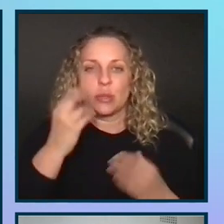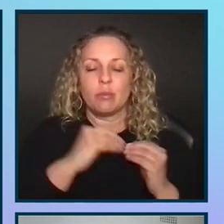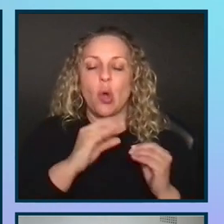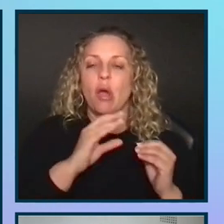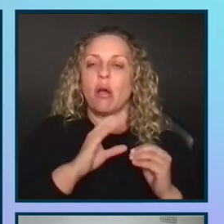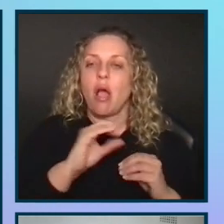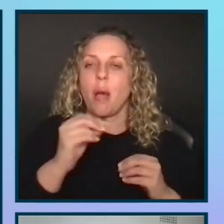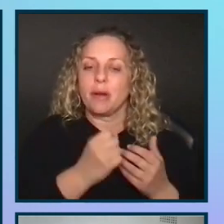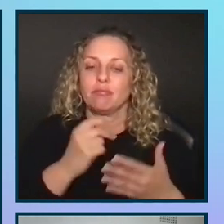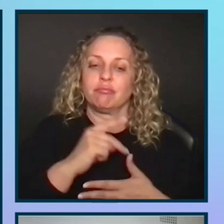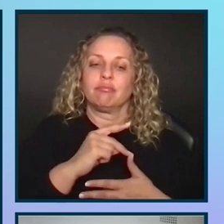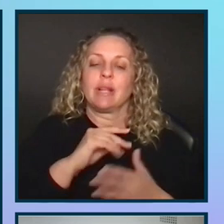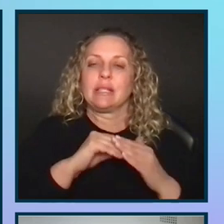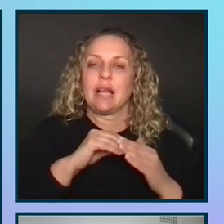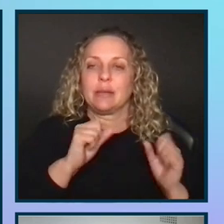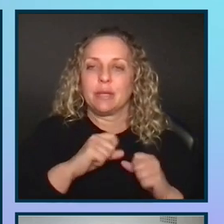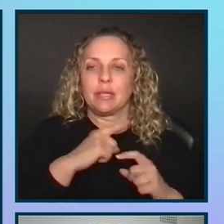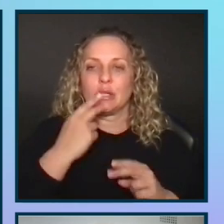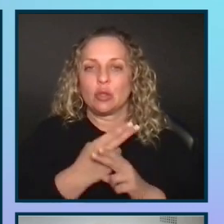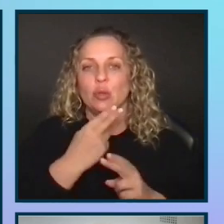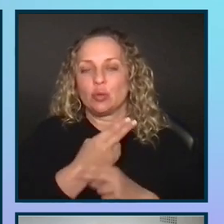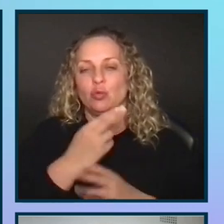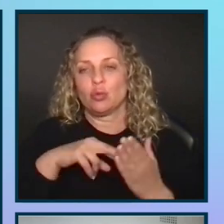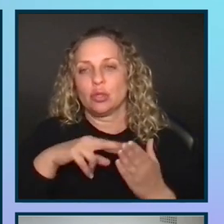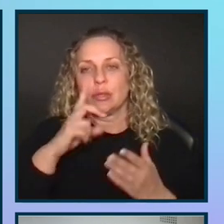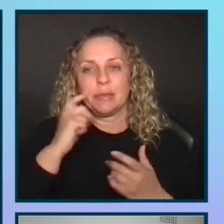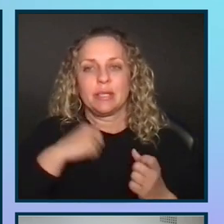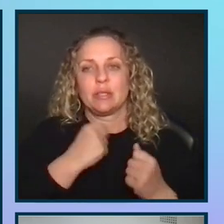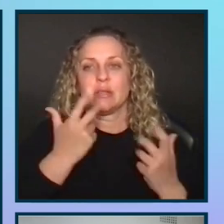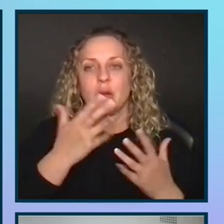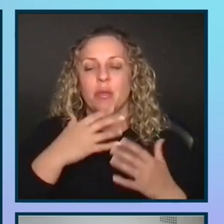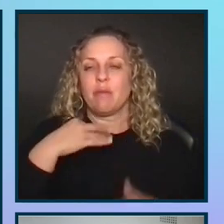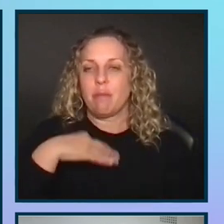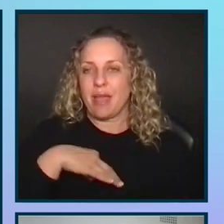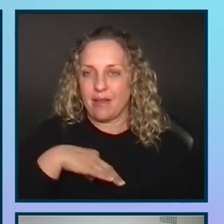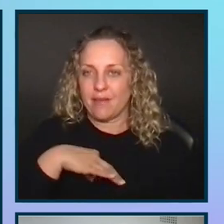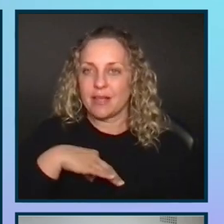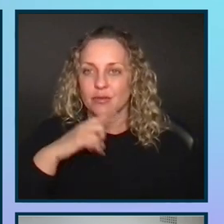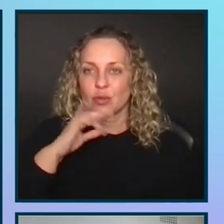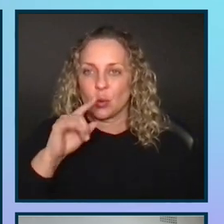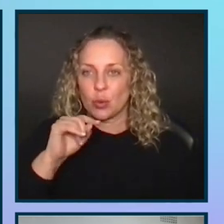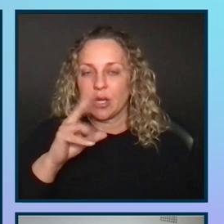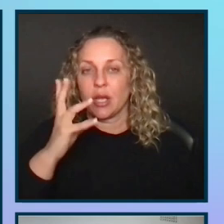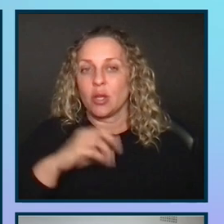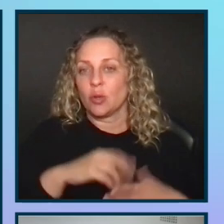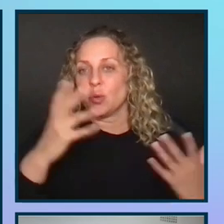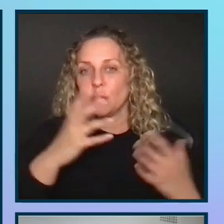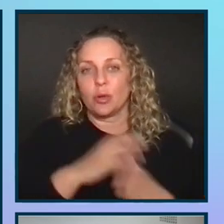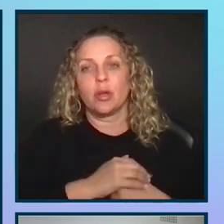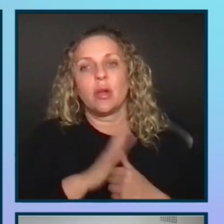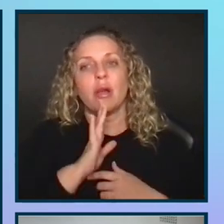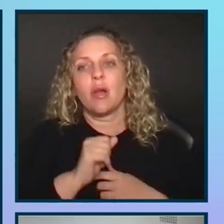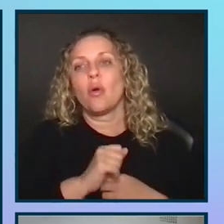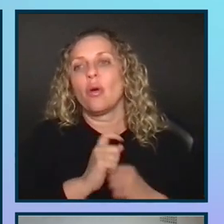are prioritising accessibility within user research is because there's a number of benefits to doing it. These include, it will